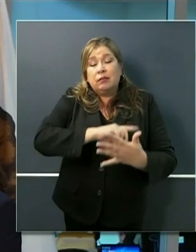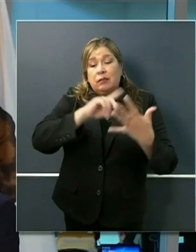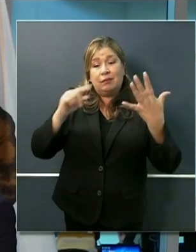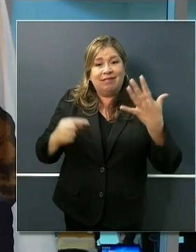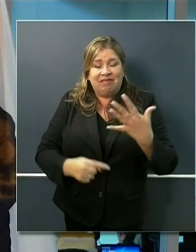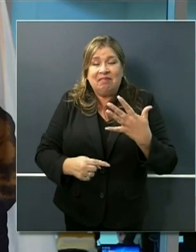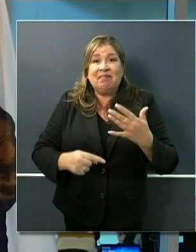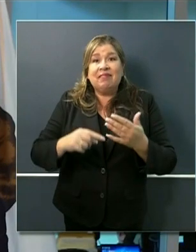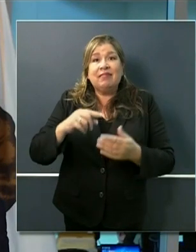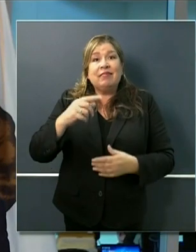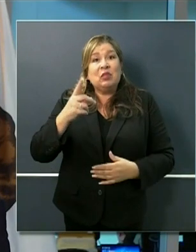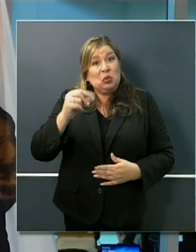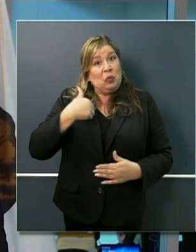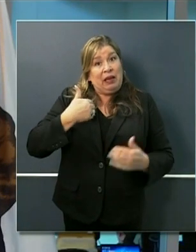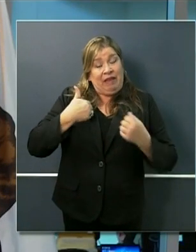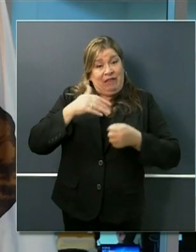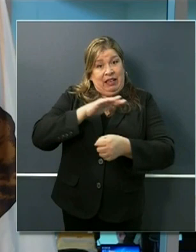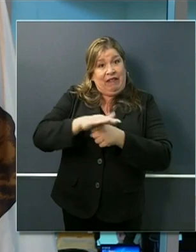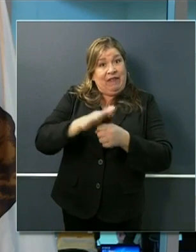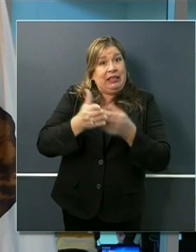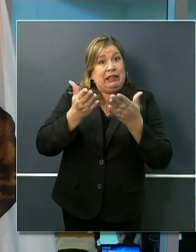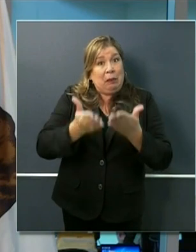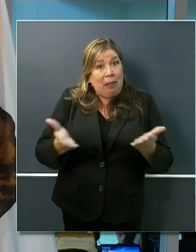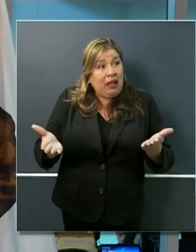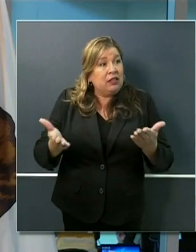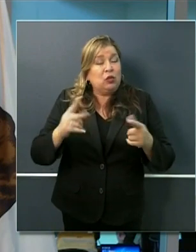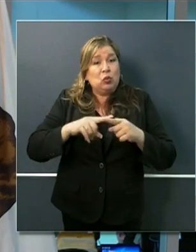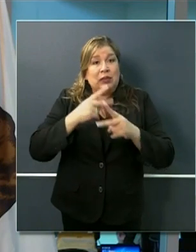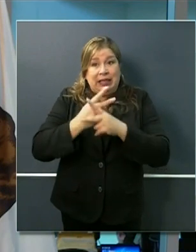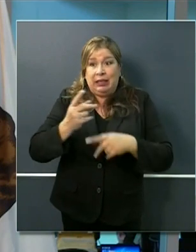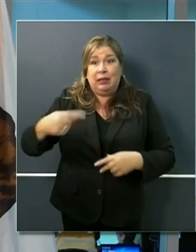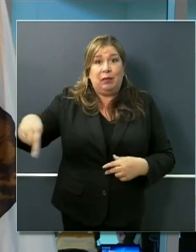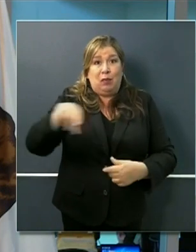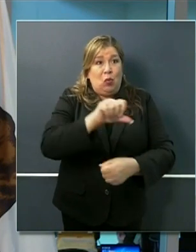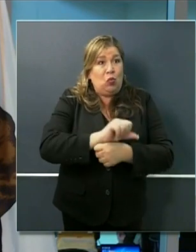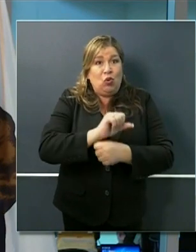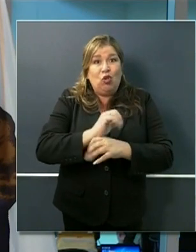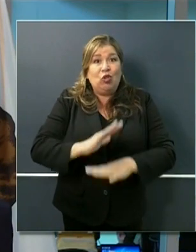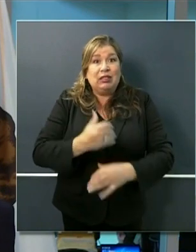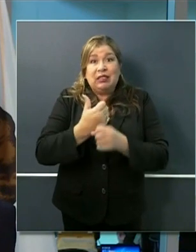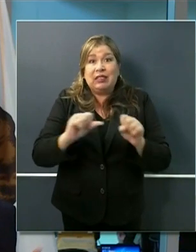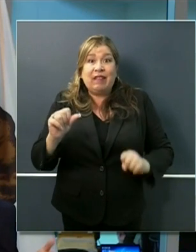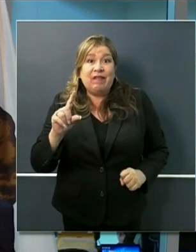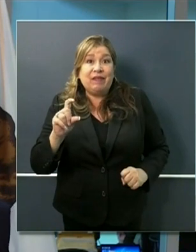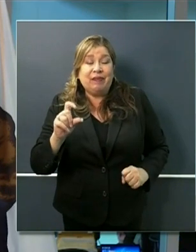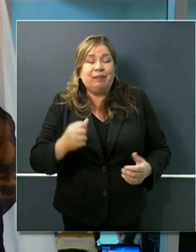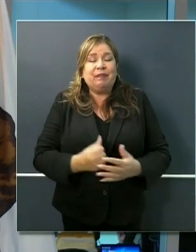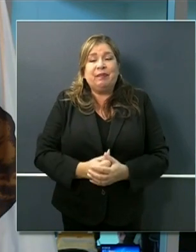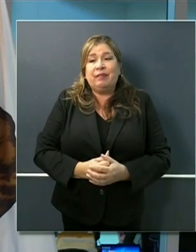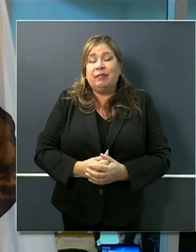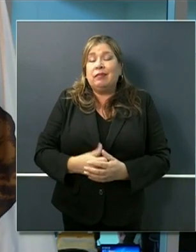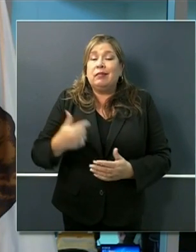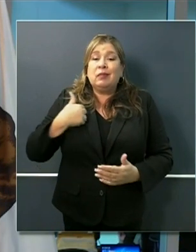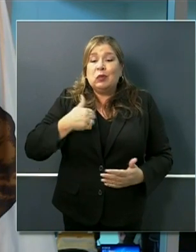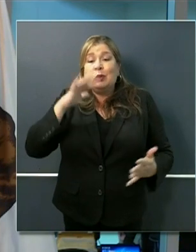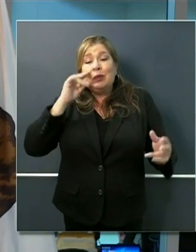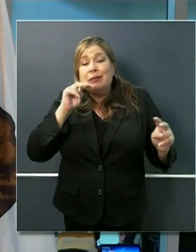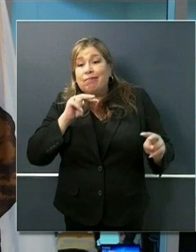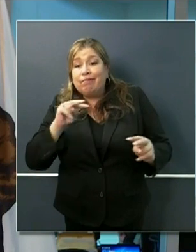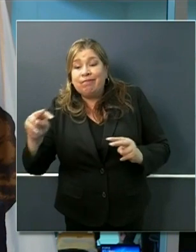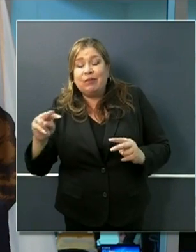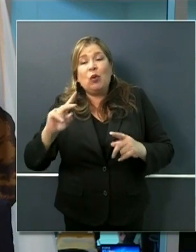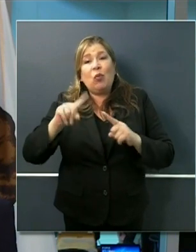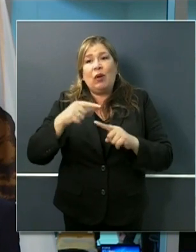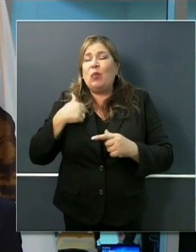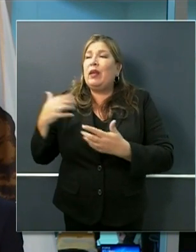equipment to keep the workforce and customers safe these will are areas that we'll continue to explore particularly as we are more established in the resources